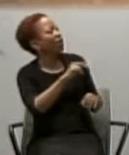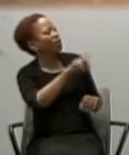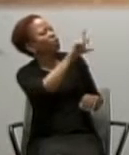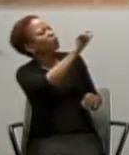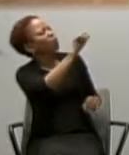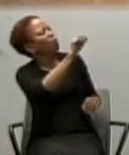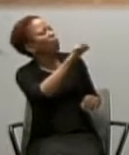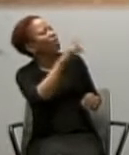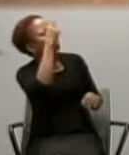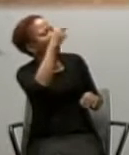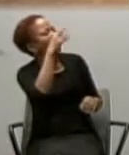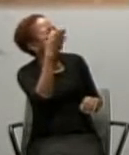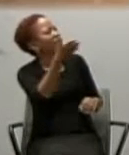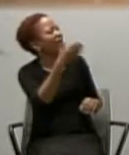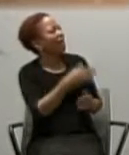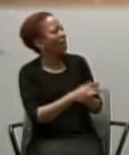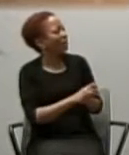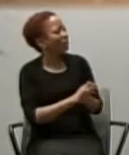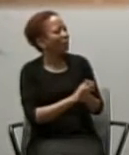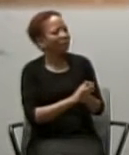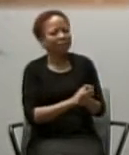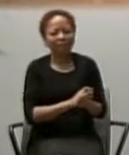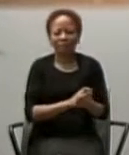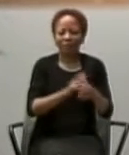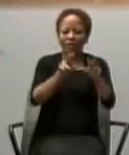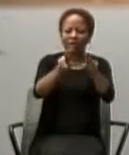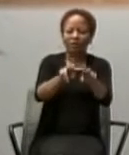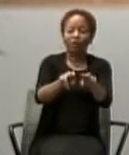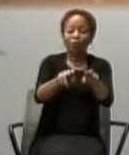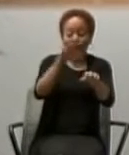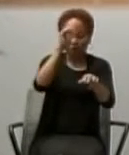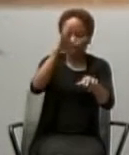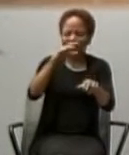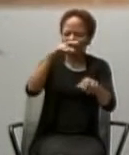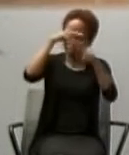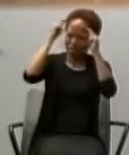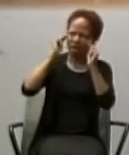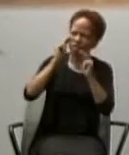Catholics there. And the nun, of course, is looking around.